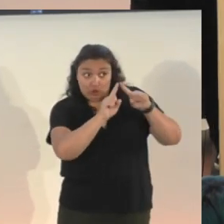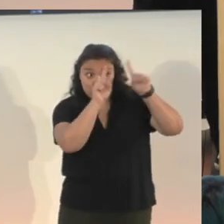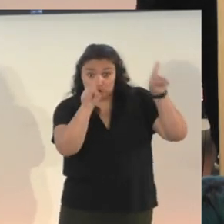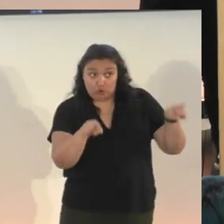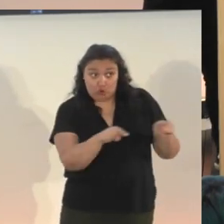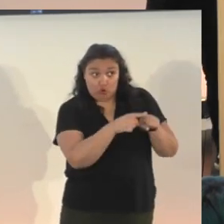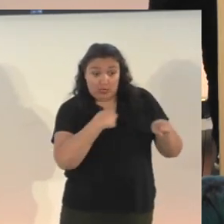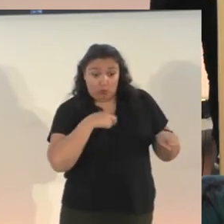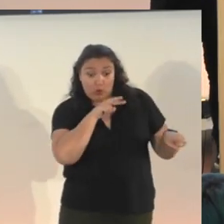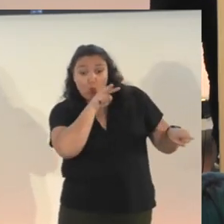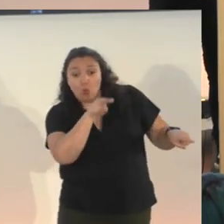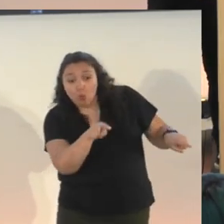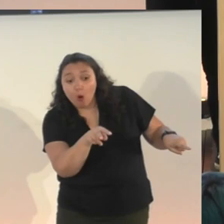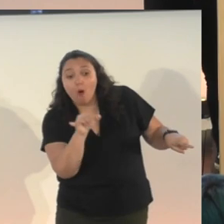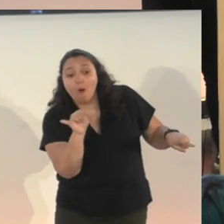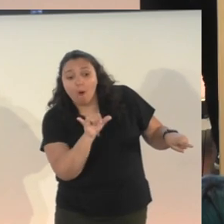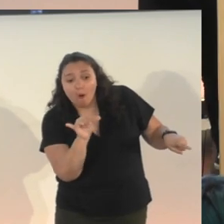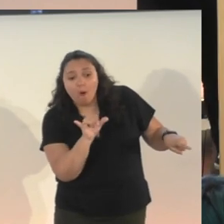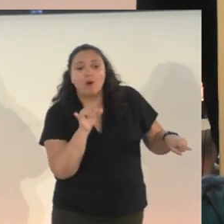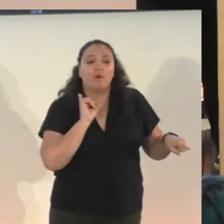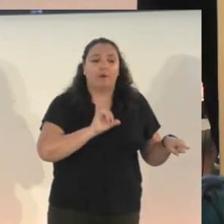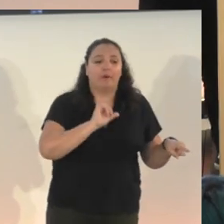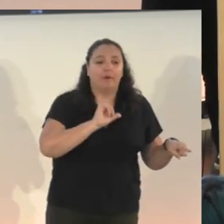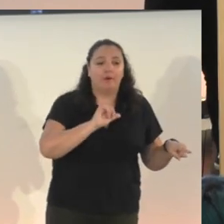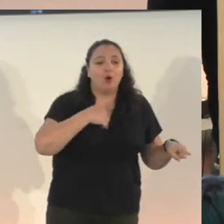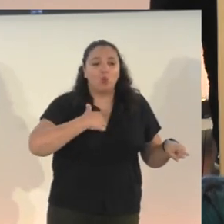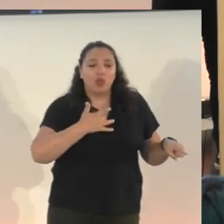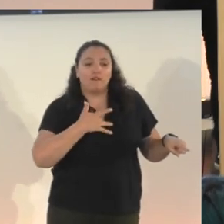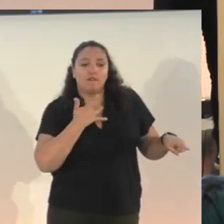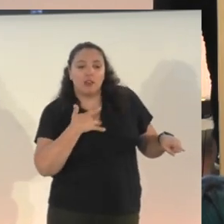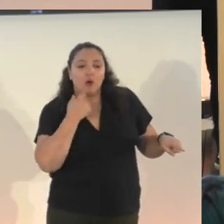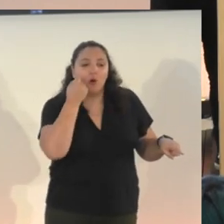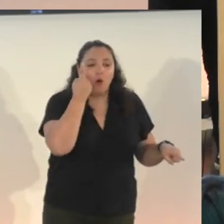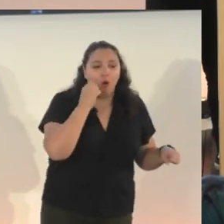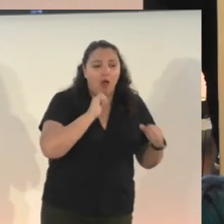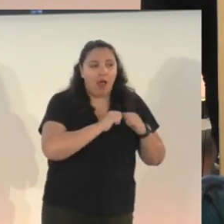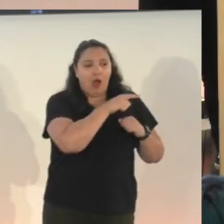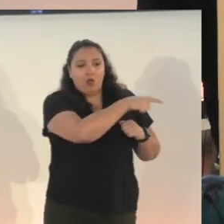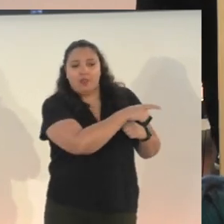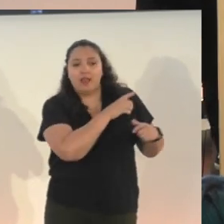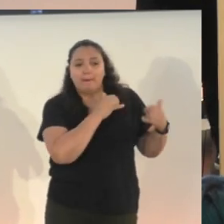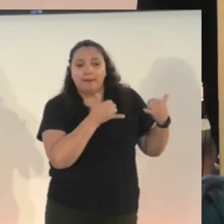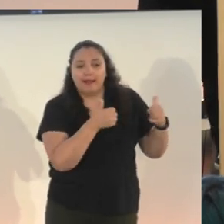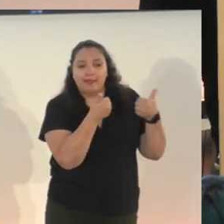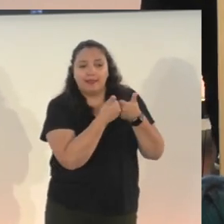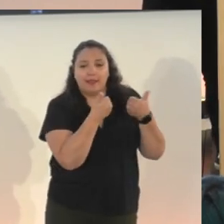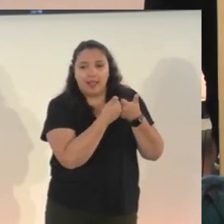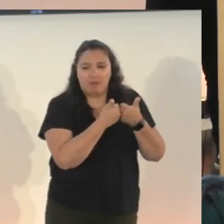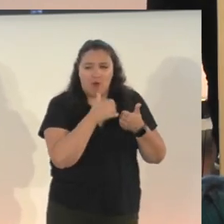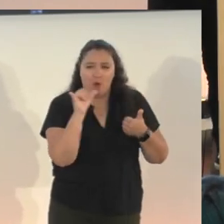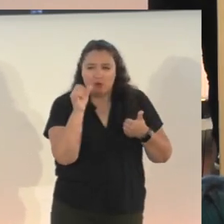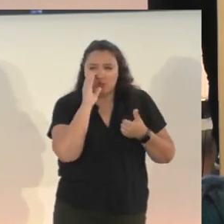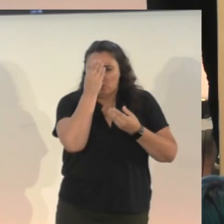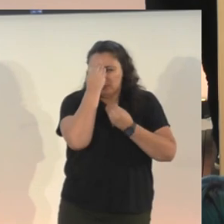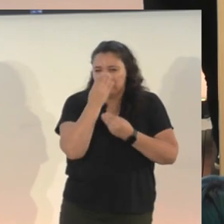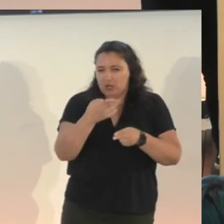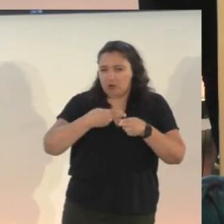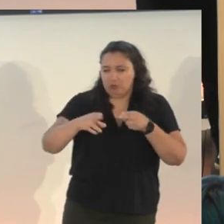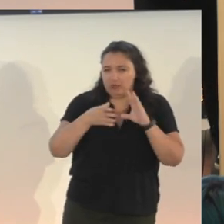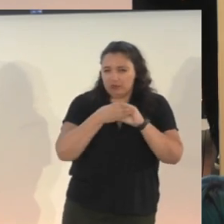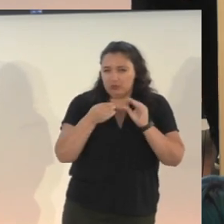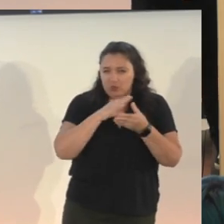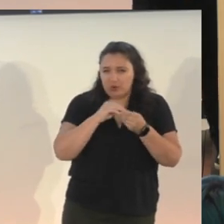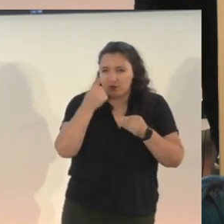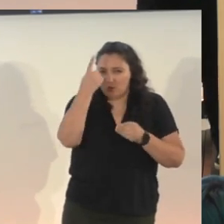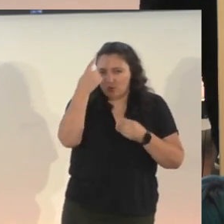them, see the screen, and then get a feel for how they were playing the game. And I want to share a quick story. There was a play tester